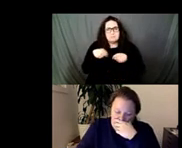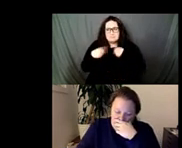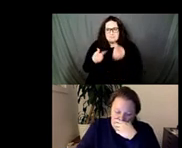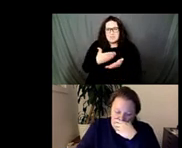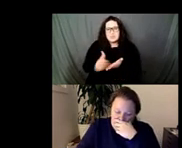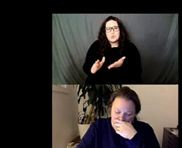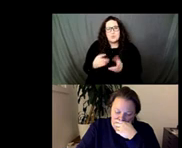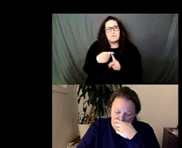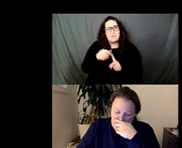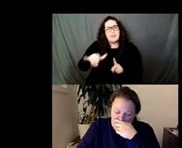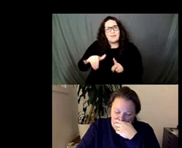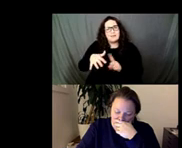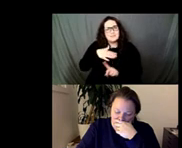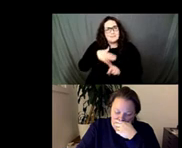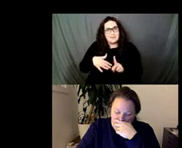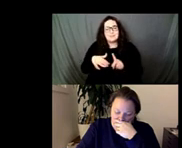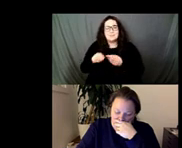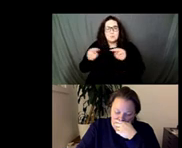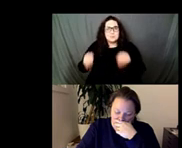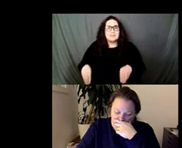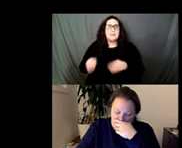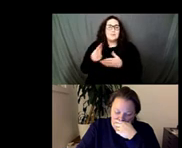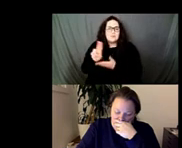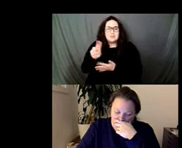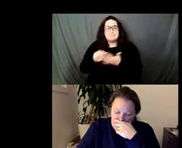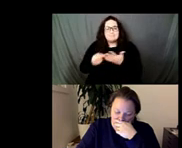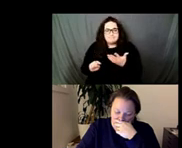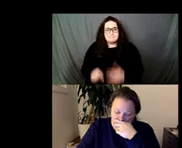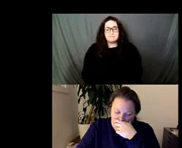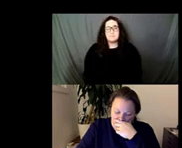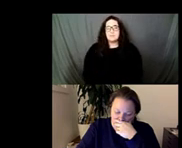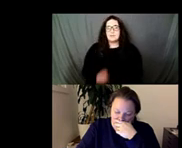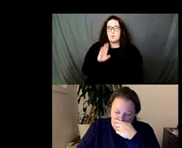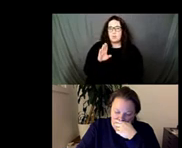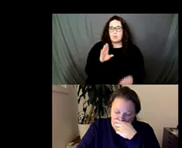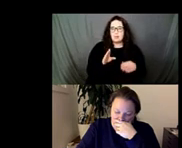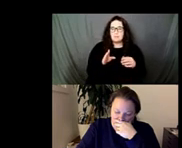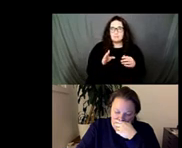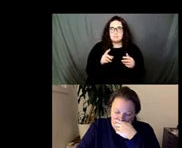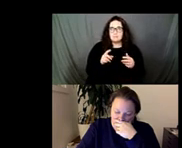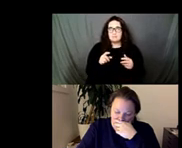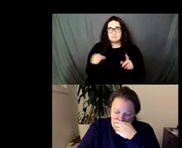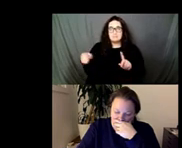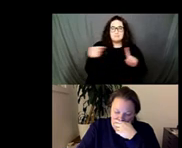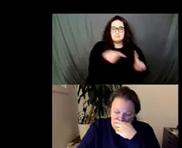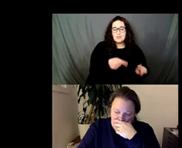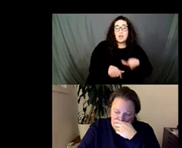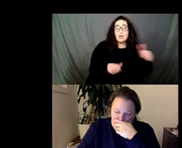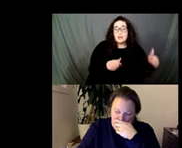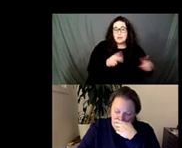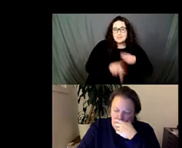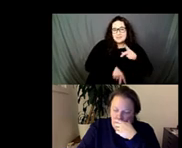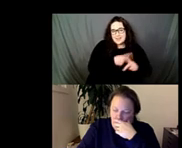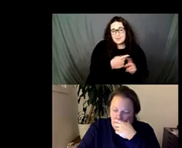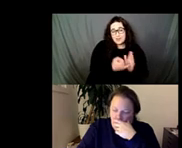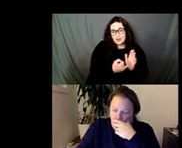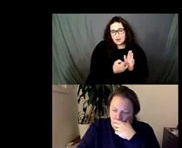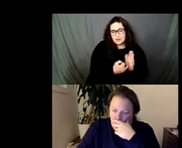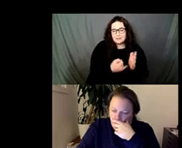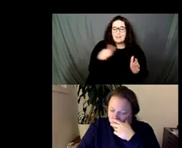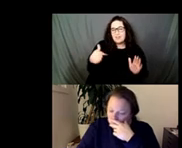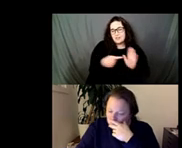it is by shifting just briefly to a different work in a different example um many will be some will be familiar with a